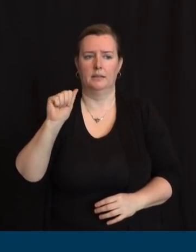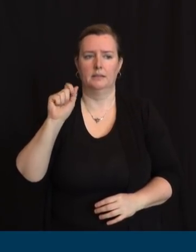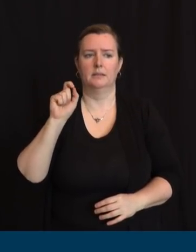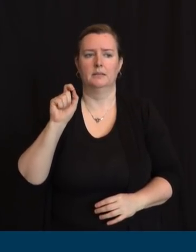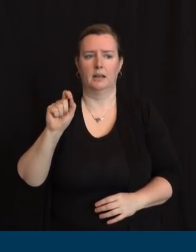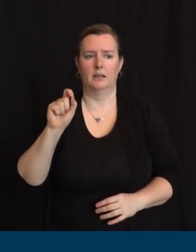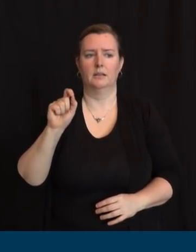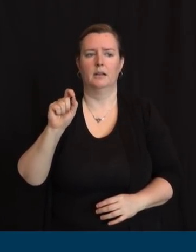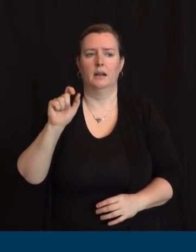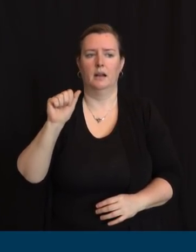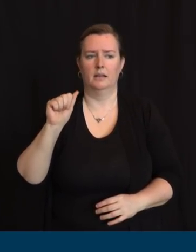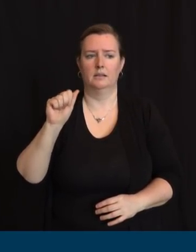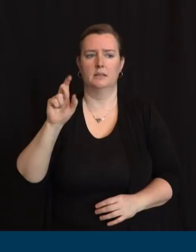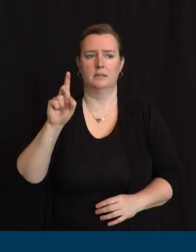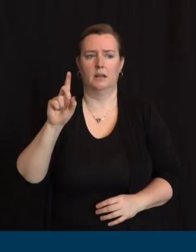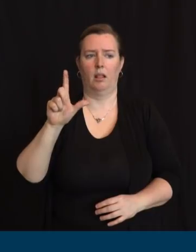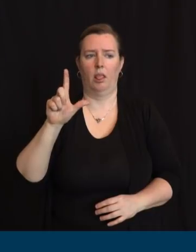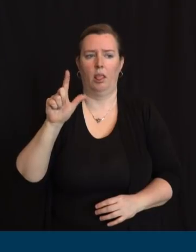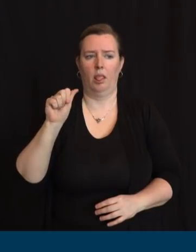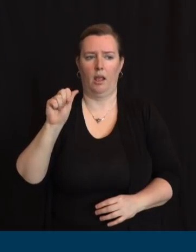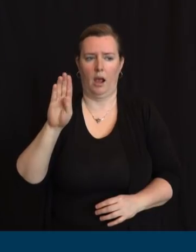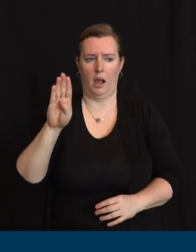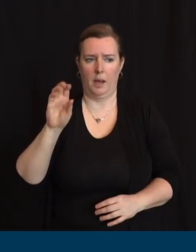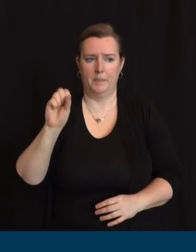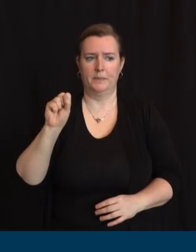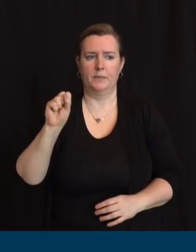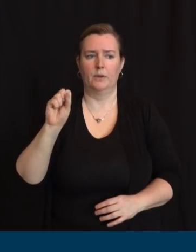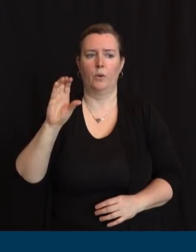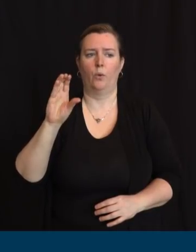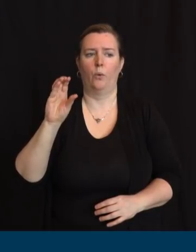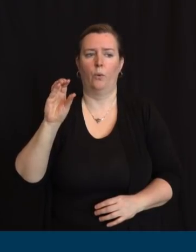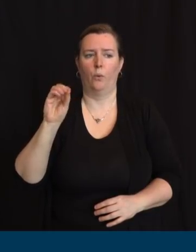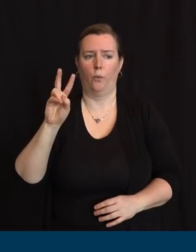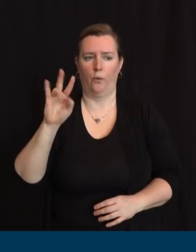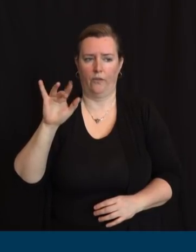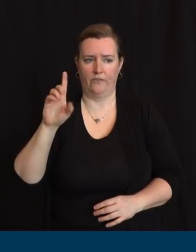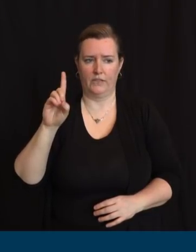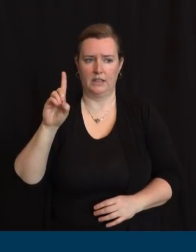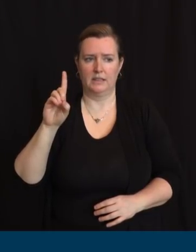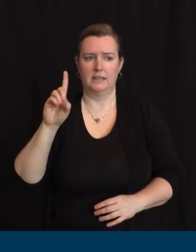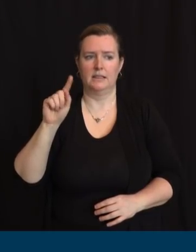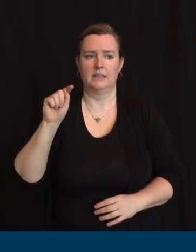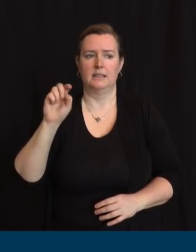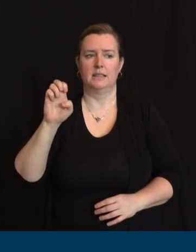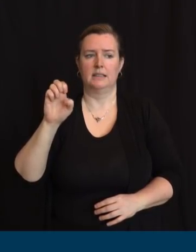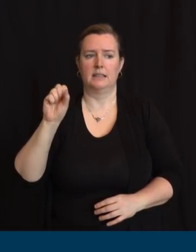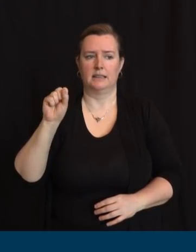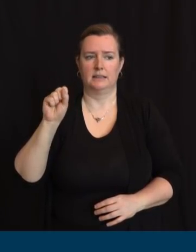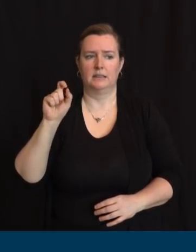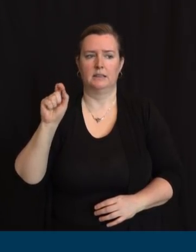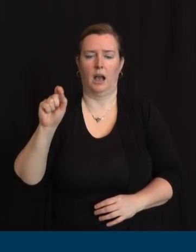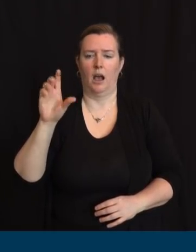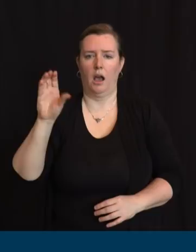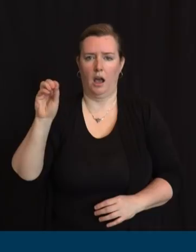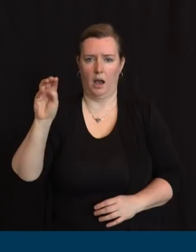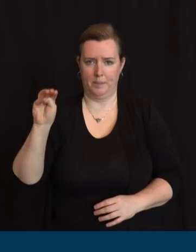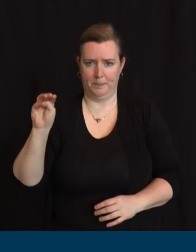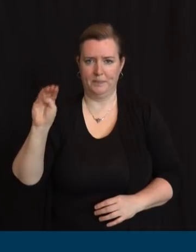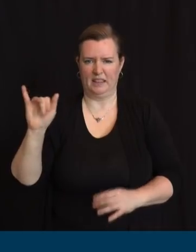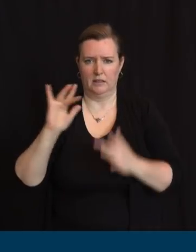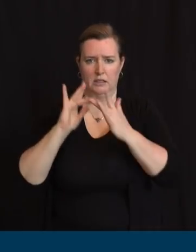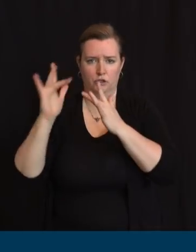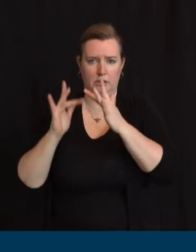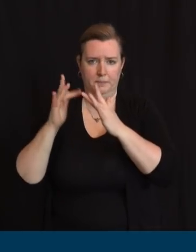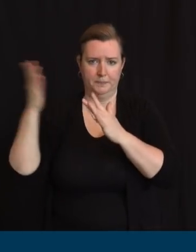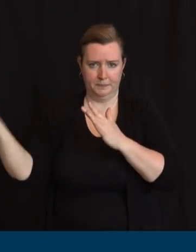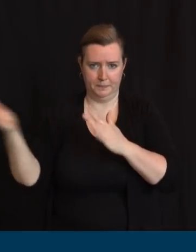Jersey's PBA President Pat Colligan and Executive Vice President Mark Kovar, two very dear friends for their work in spearheading